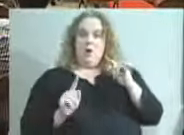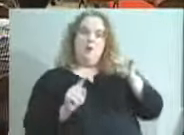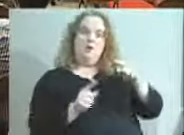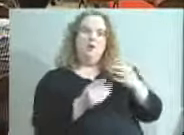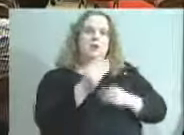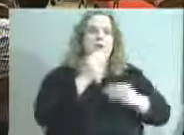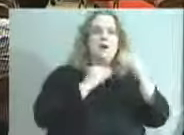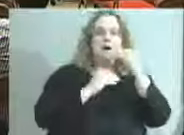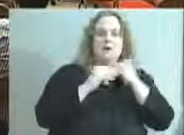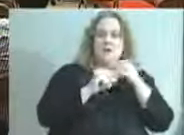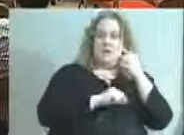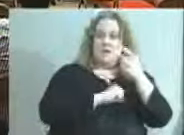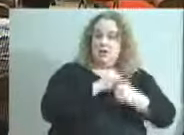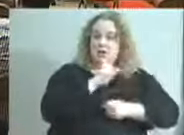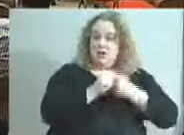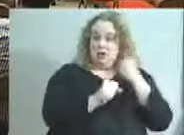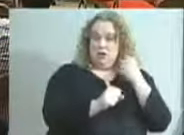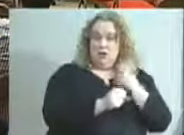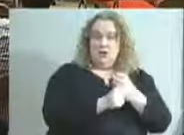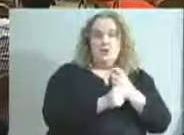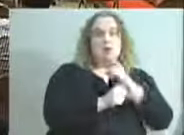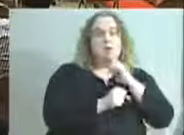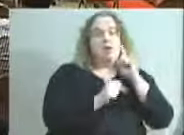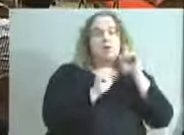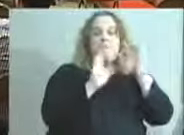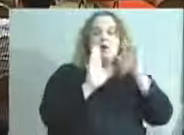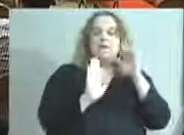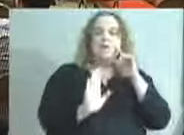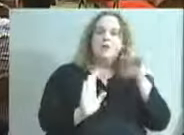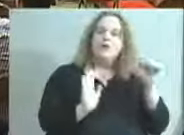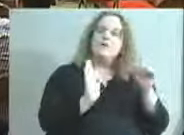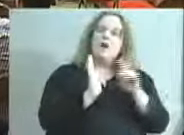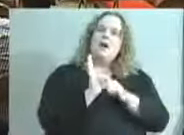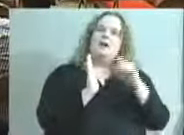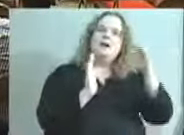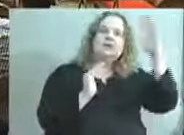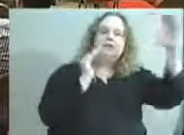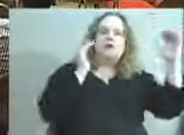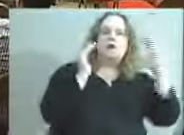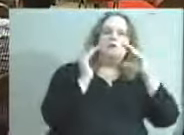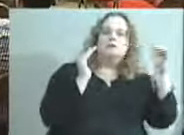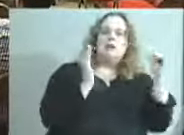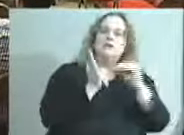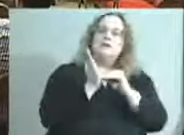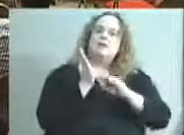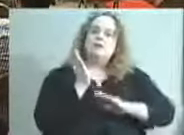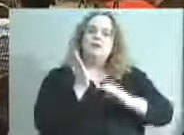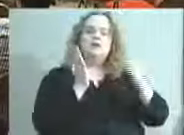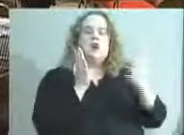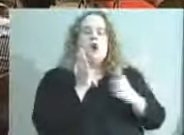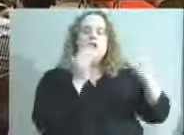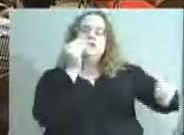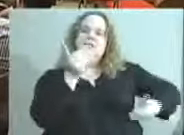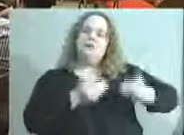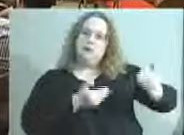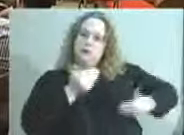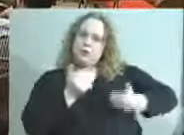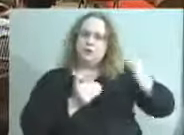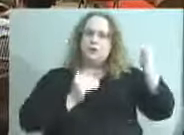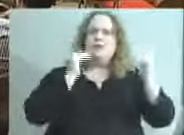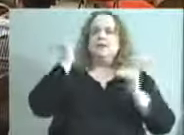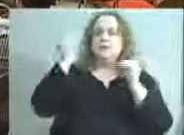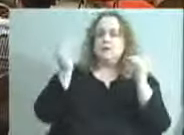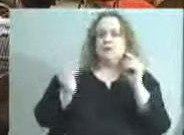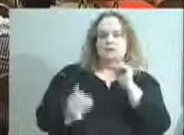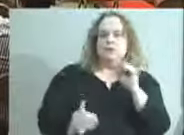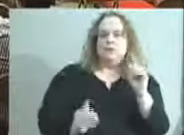this year, and it was exceptional in that they recognized adults, but the students always introduced the adults, so they did a wonderful job